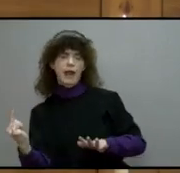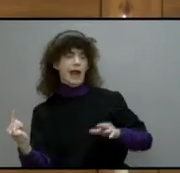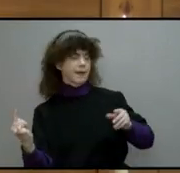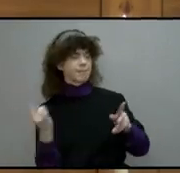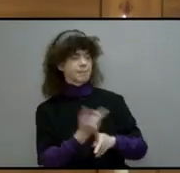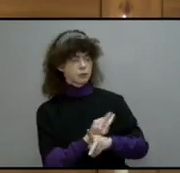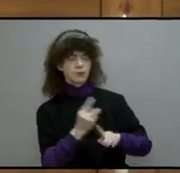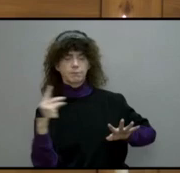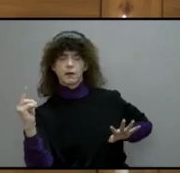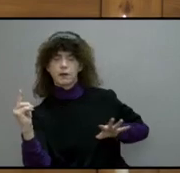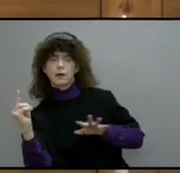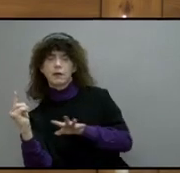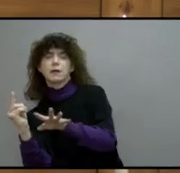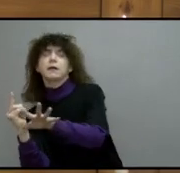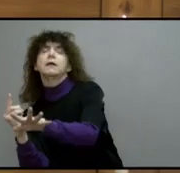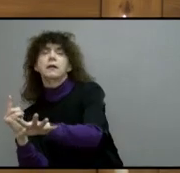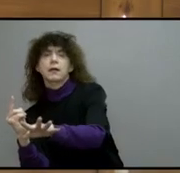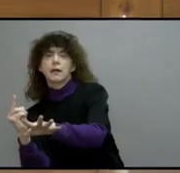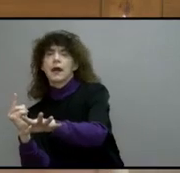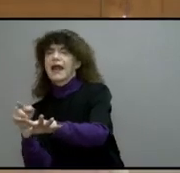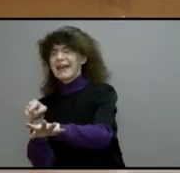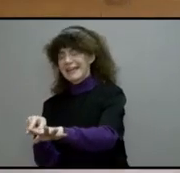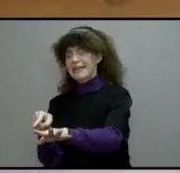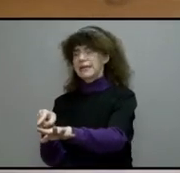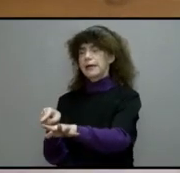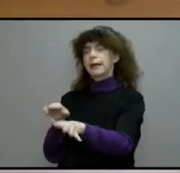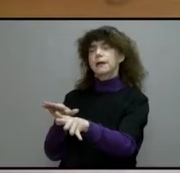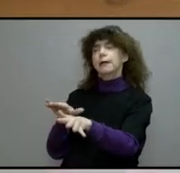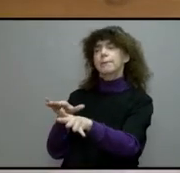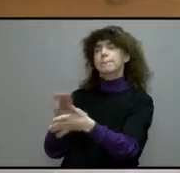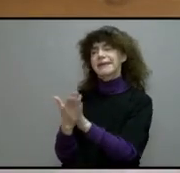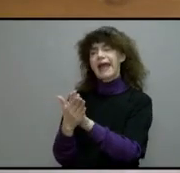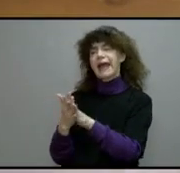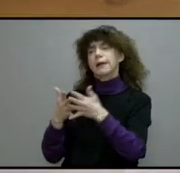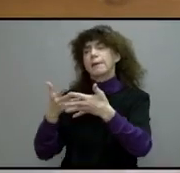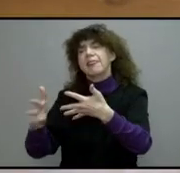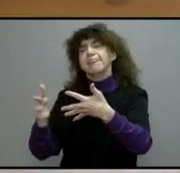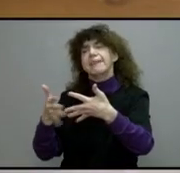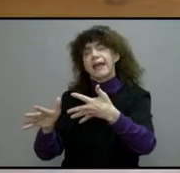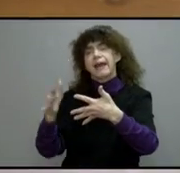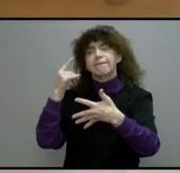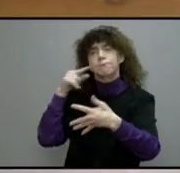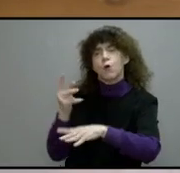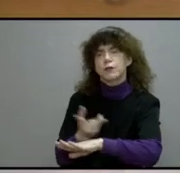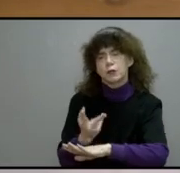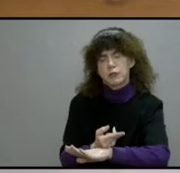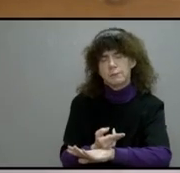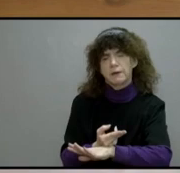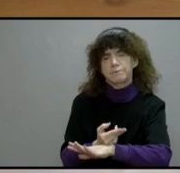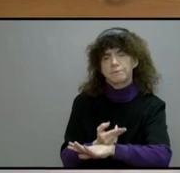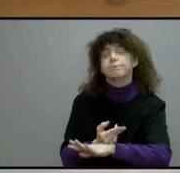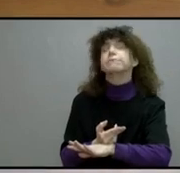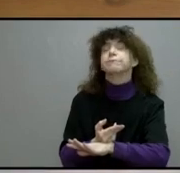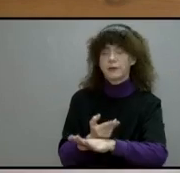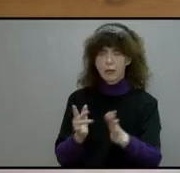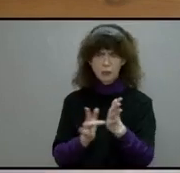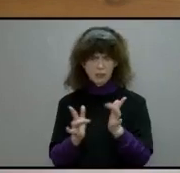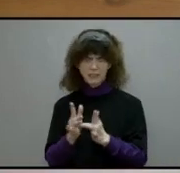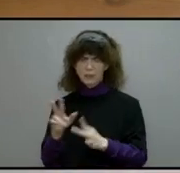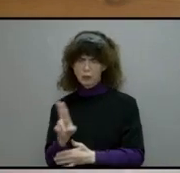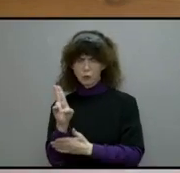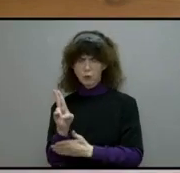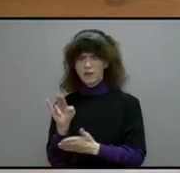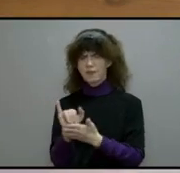He literally became the gate. When Jesus here uses the expression